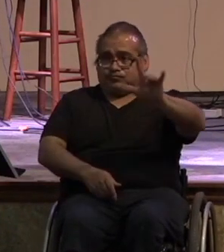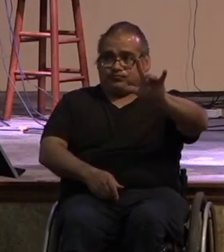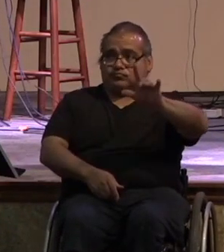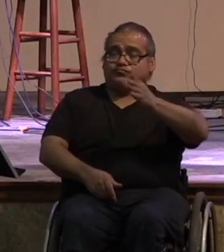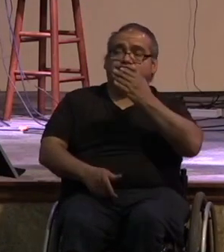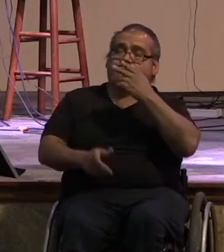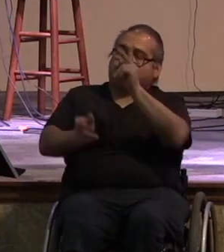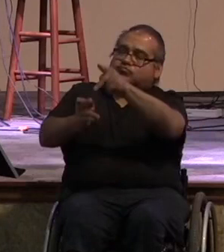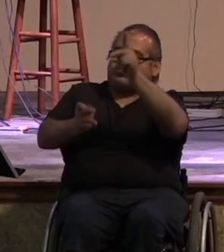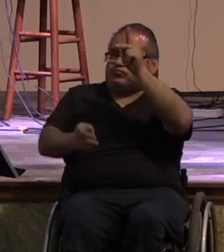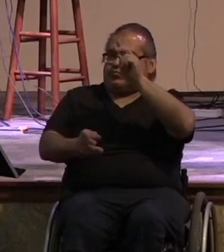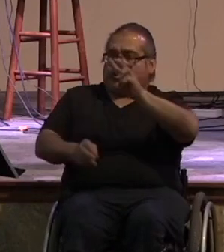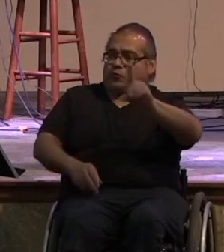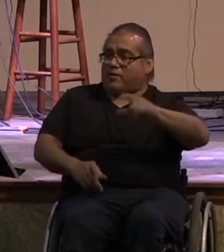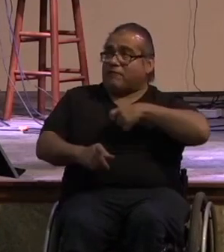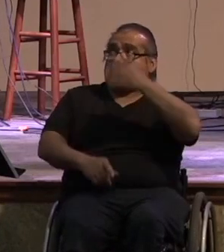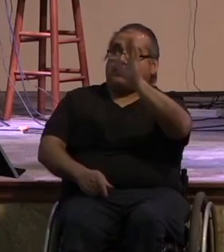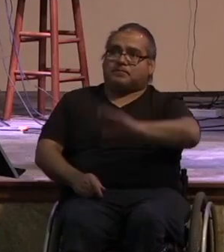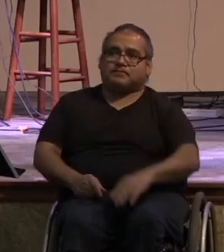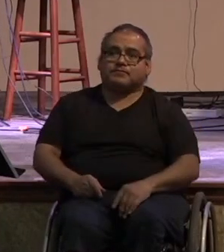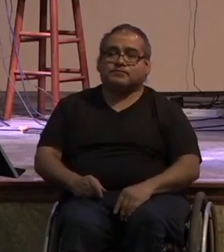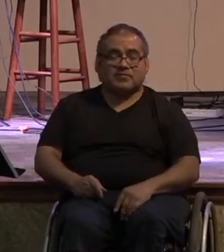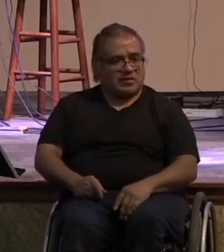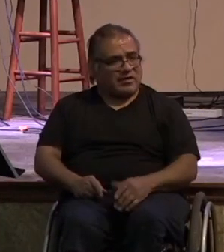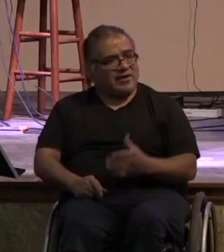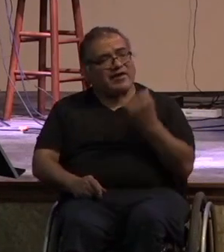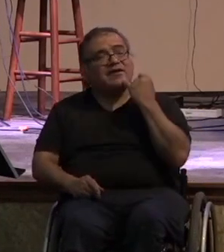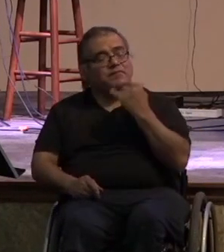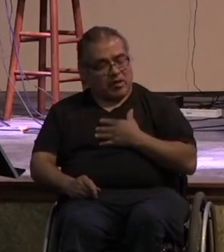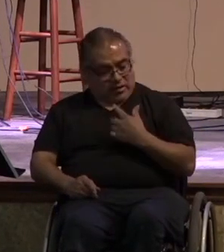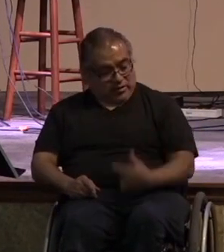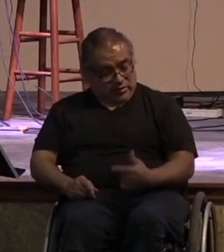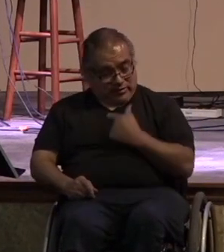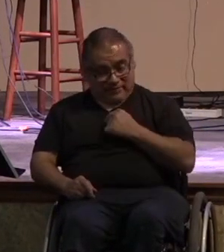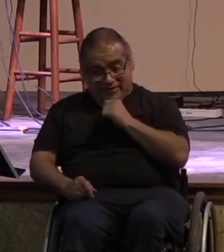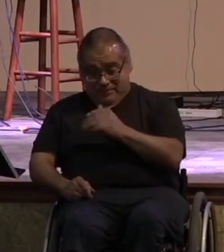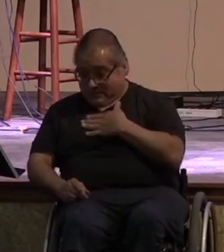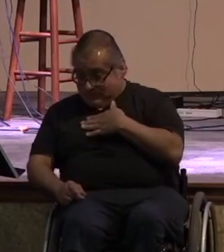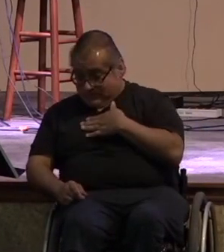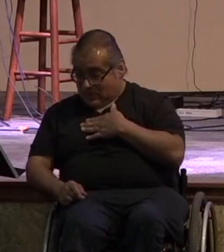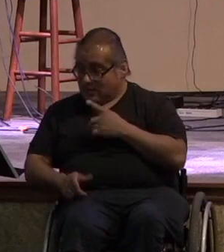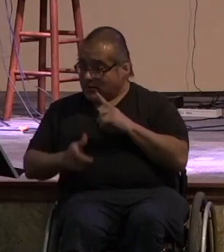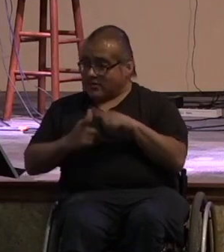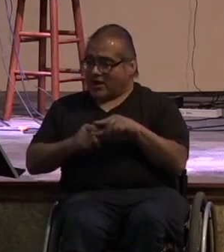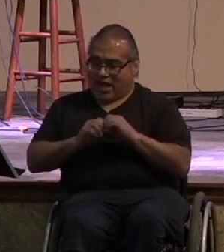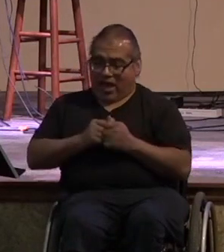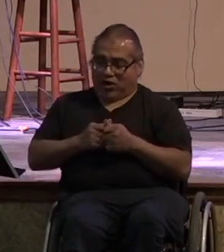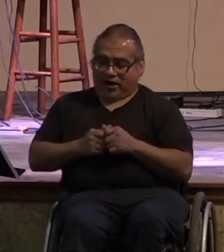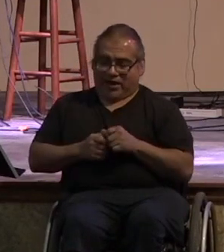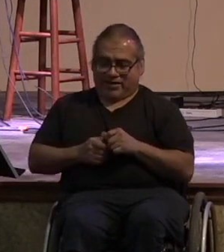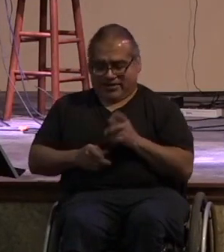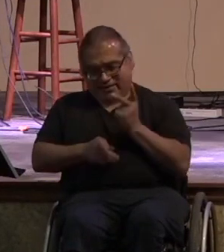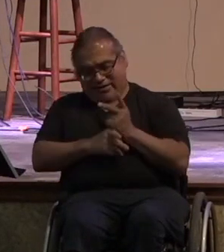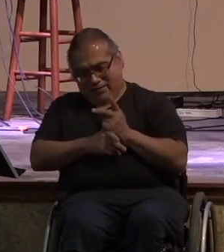acceptable and perfect you see if my life is not my own then how can i think of my things